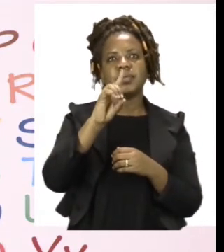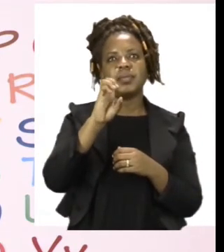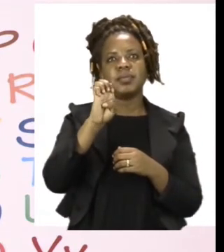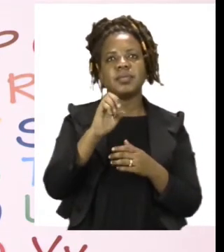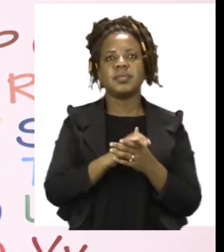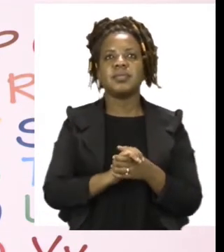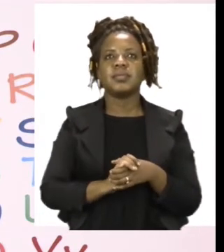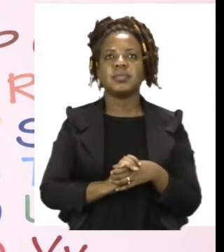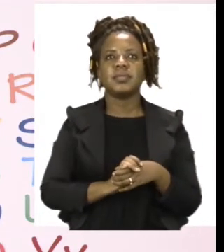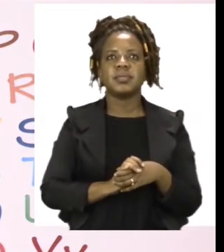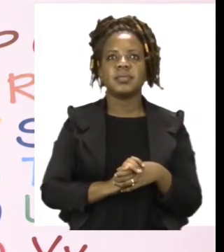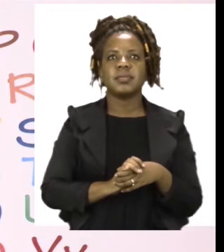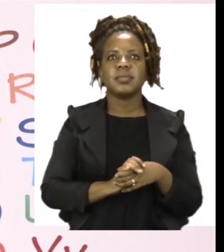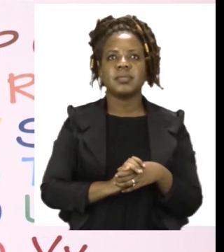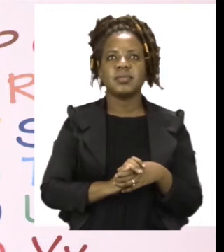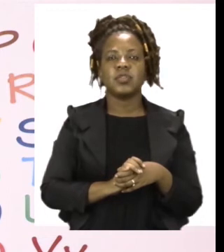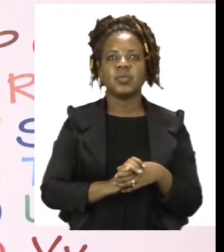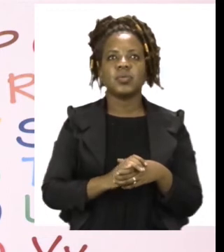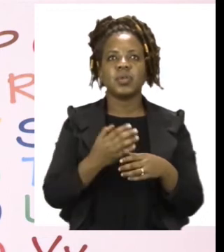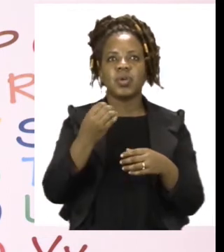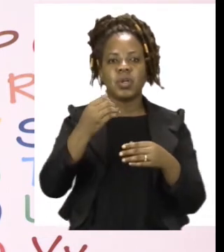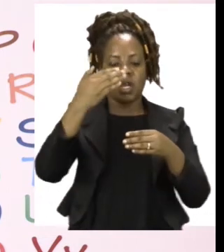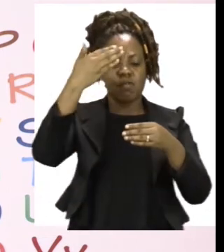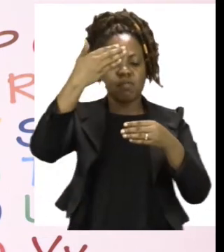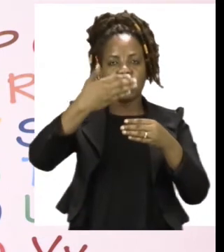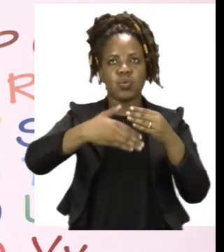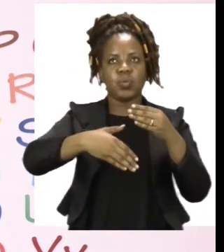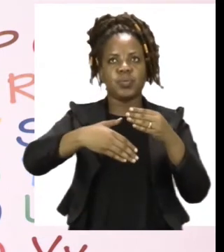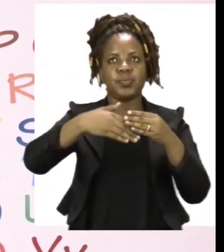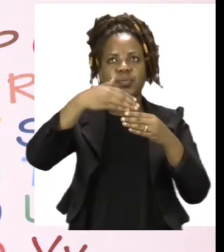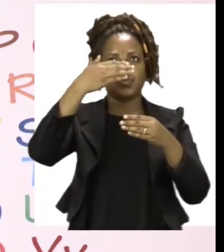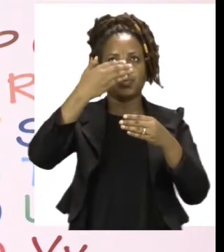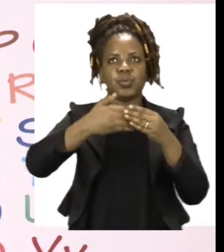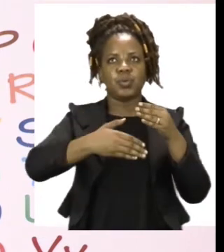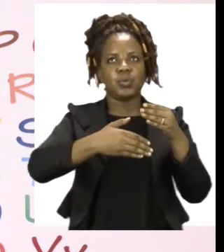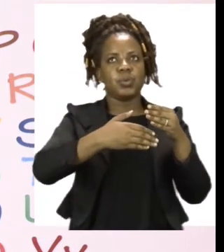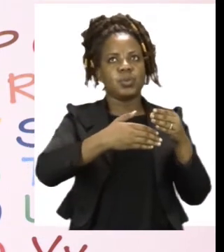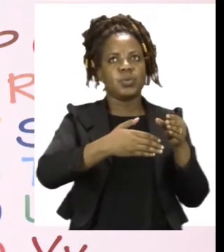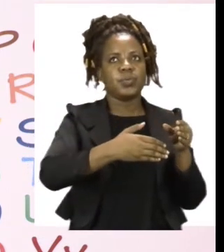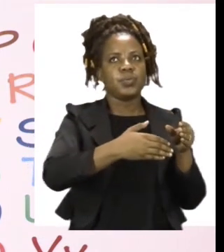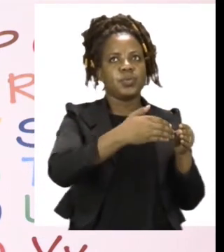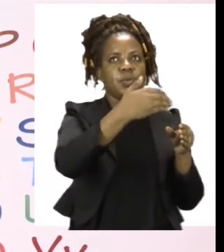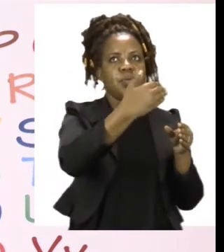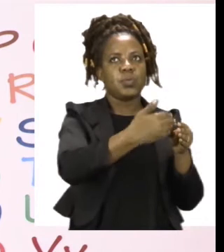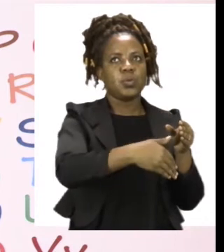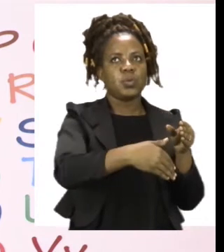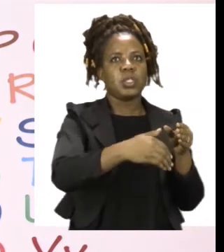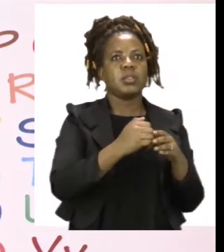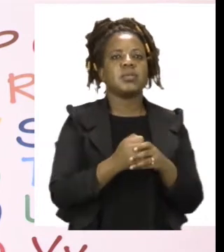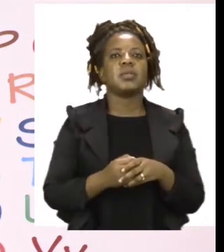Then we have between. The lion is between